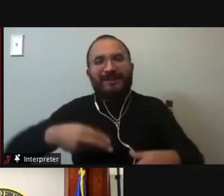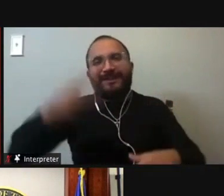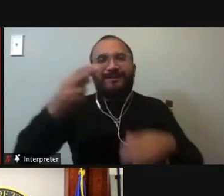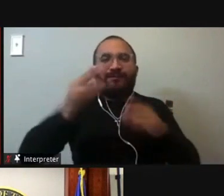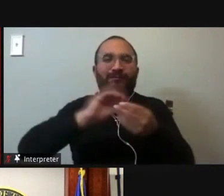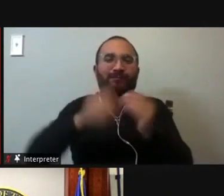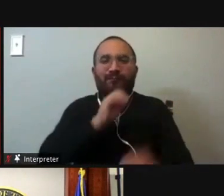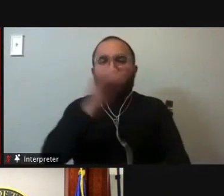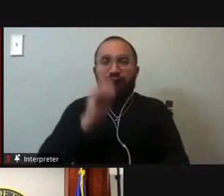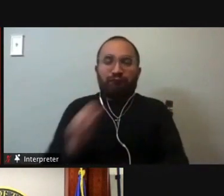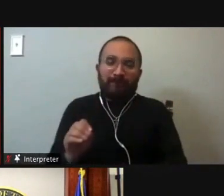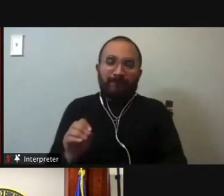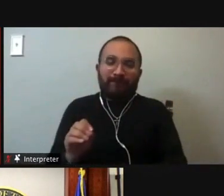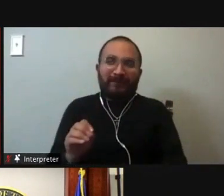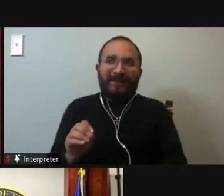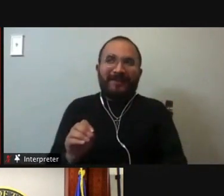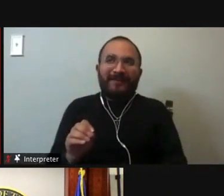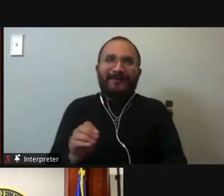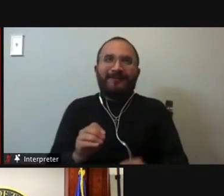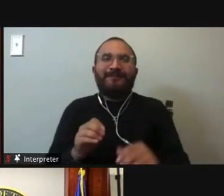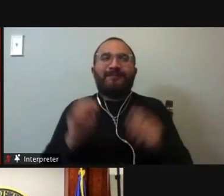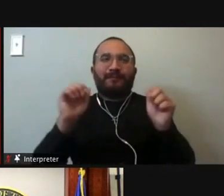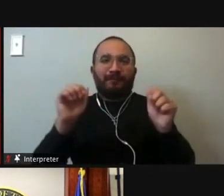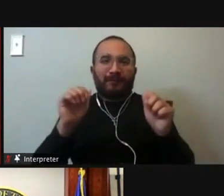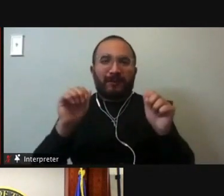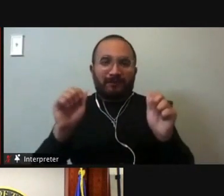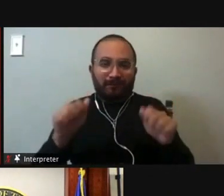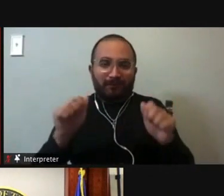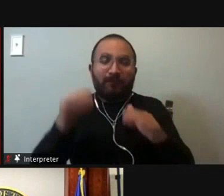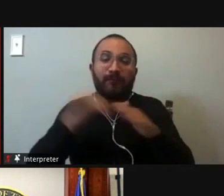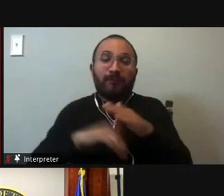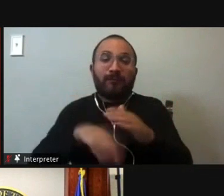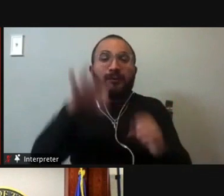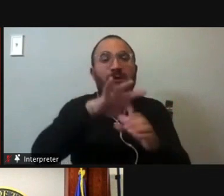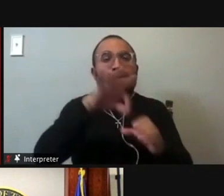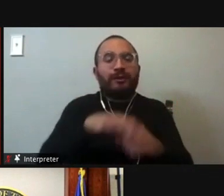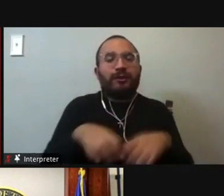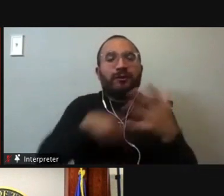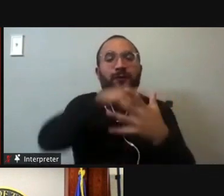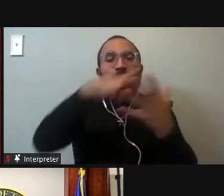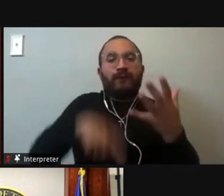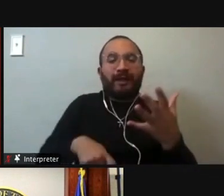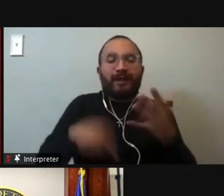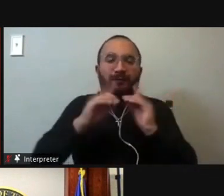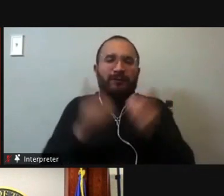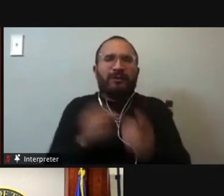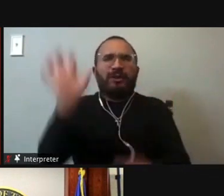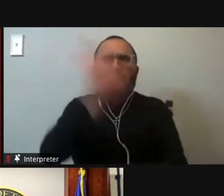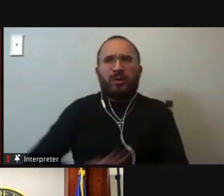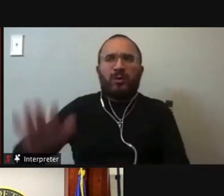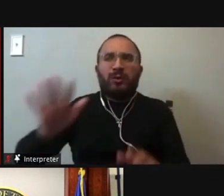of potential eligible voters, and in five congressional districts in the country,